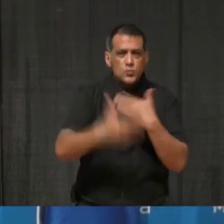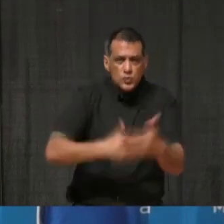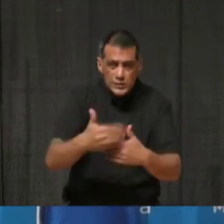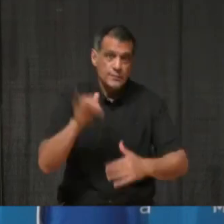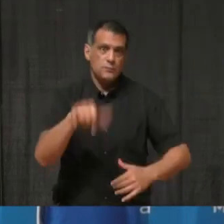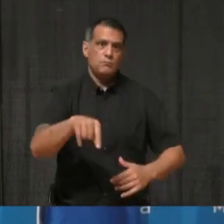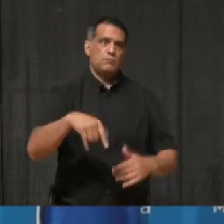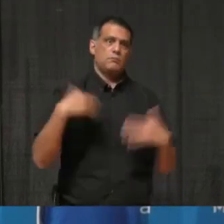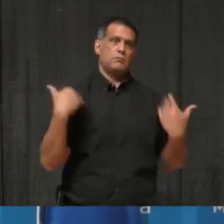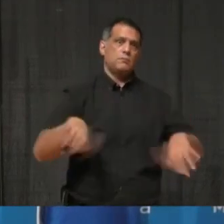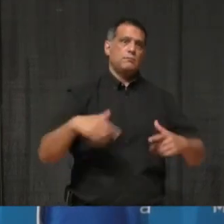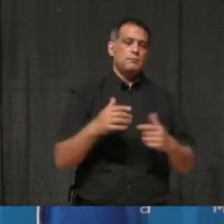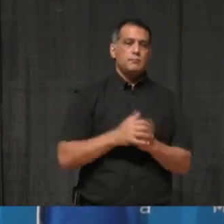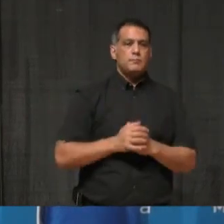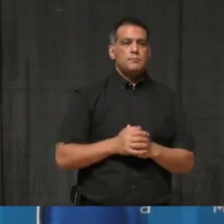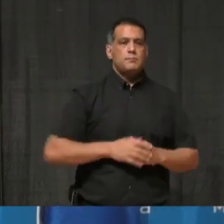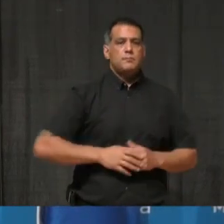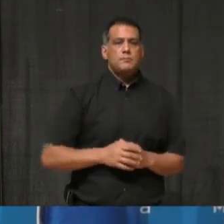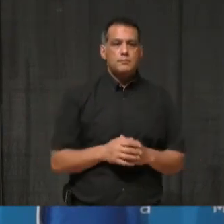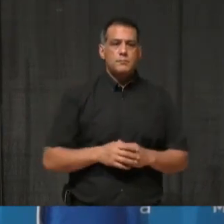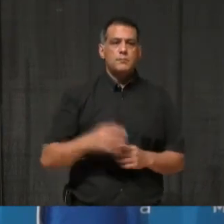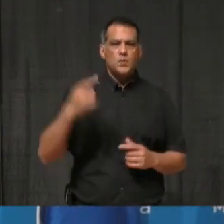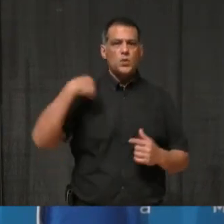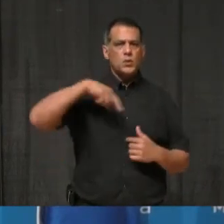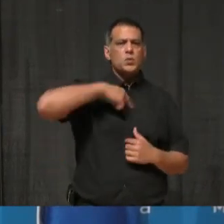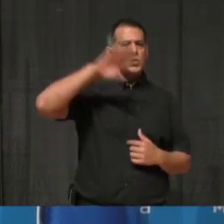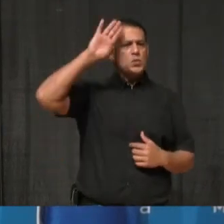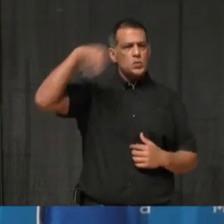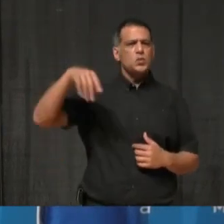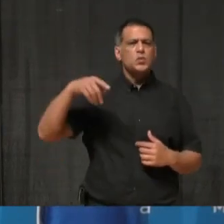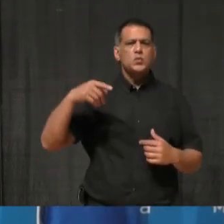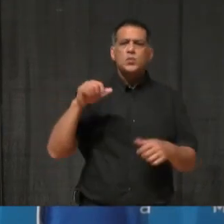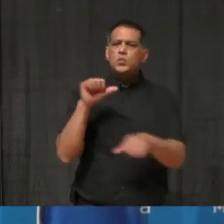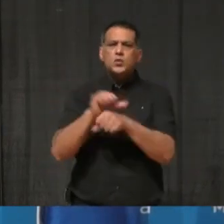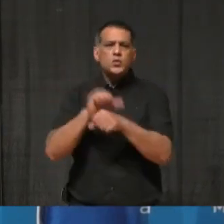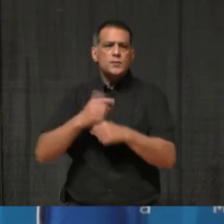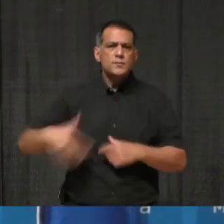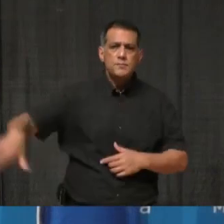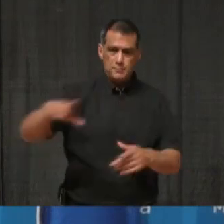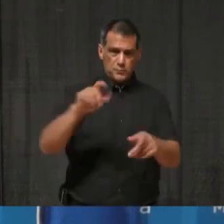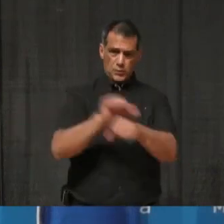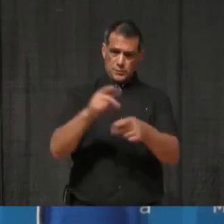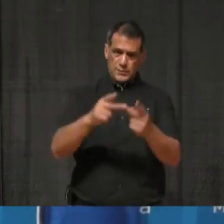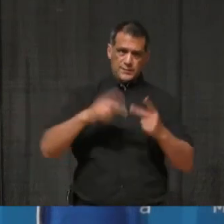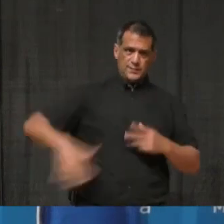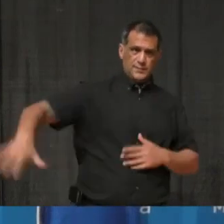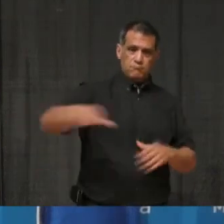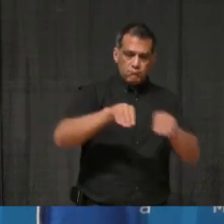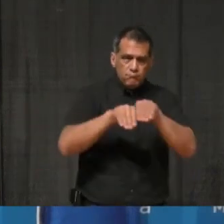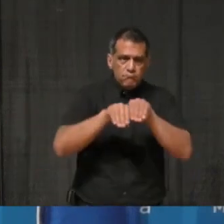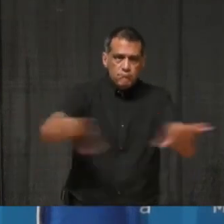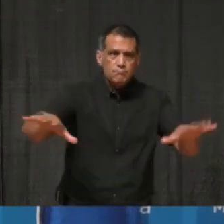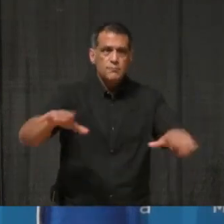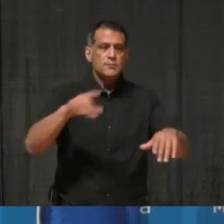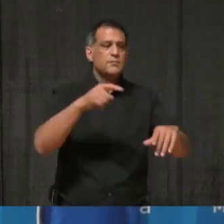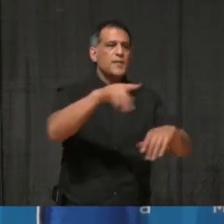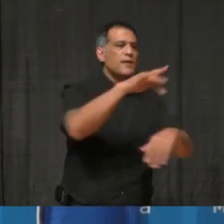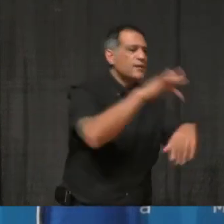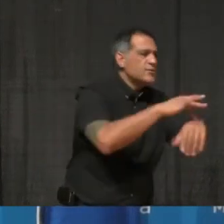outbreak. We know that workplace outbreaks ultimately lead to more household and community spread.